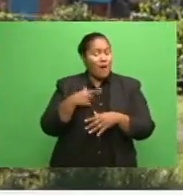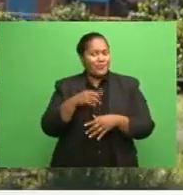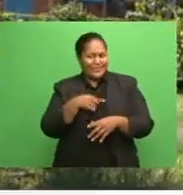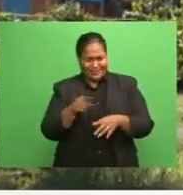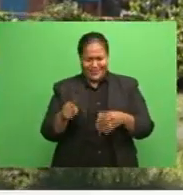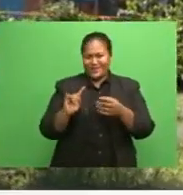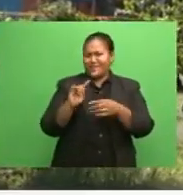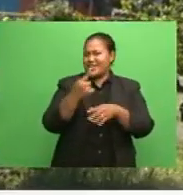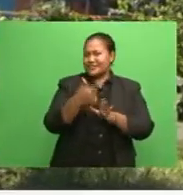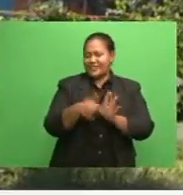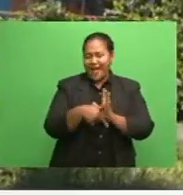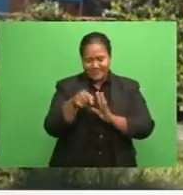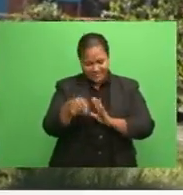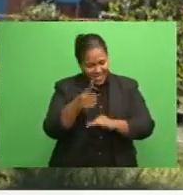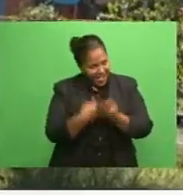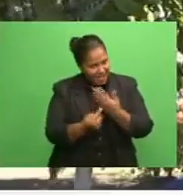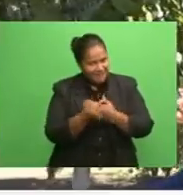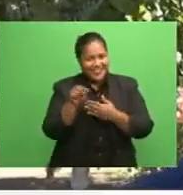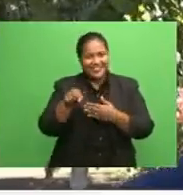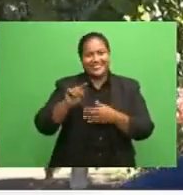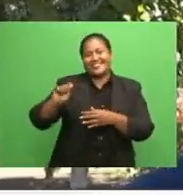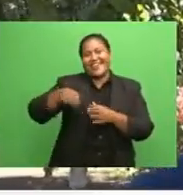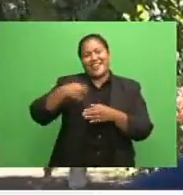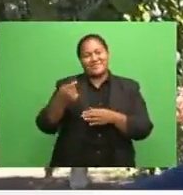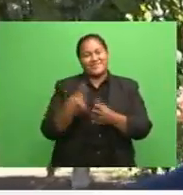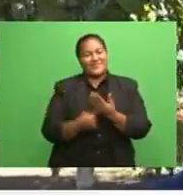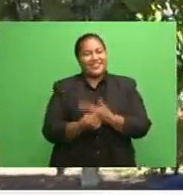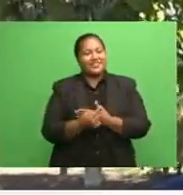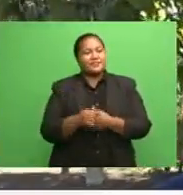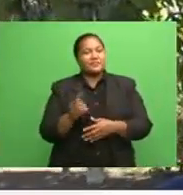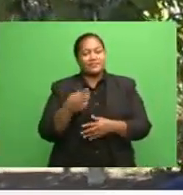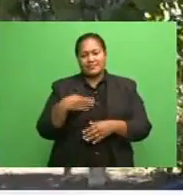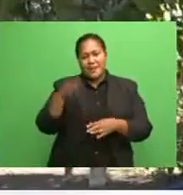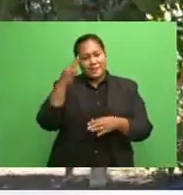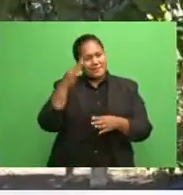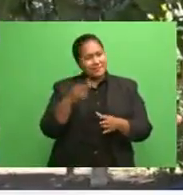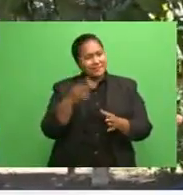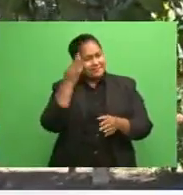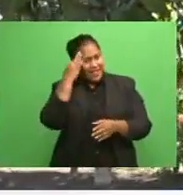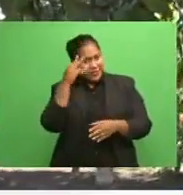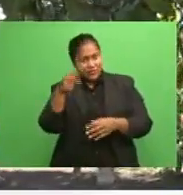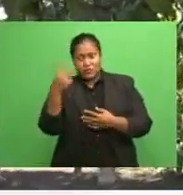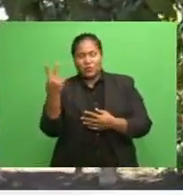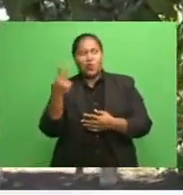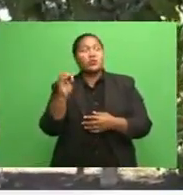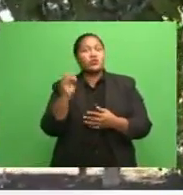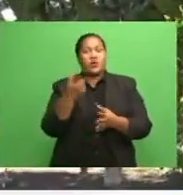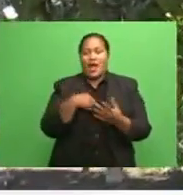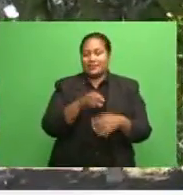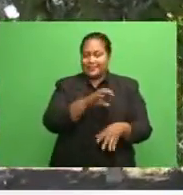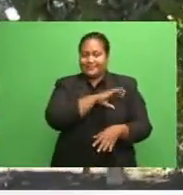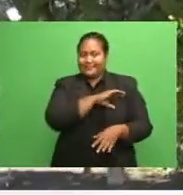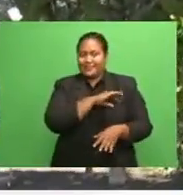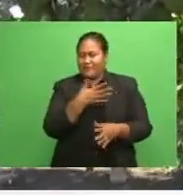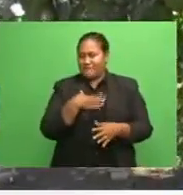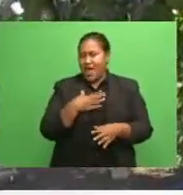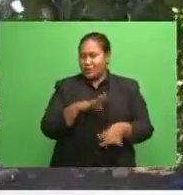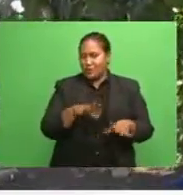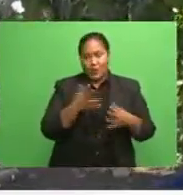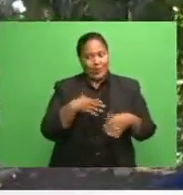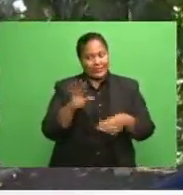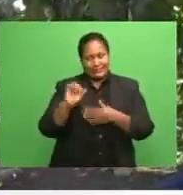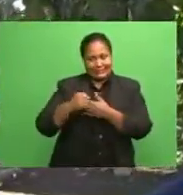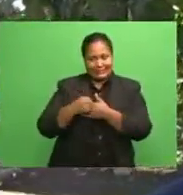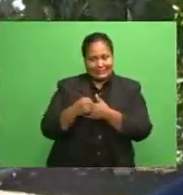such an incident has happened in their neighborhood. As a mother of two, I am scared for my children. Now we have to safely secure our home,